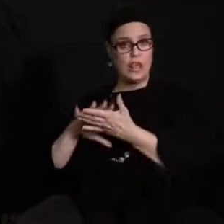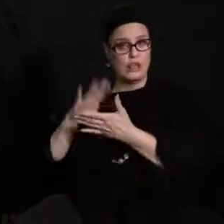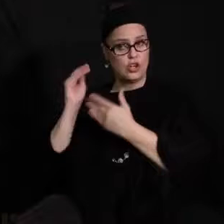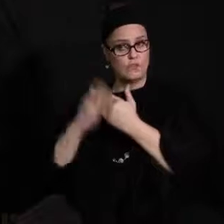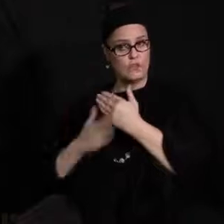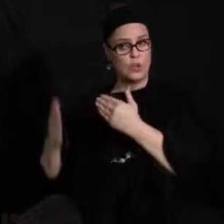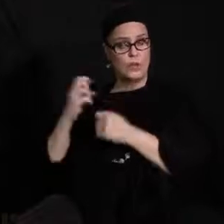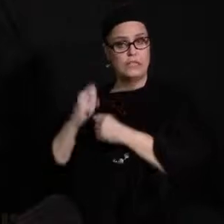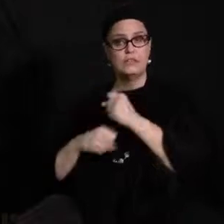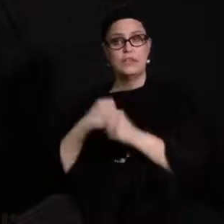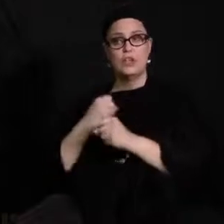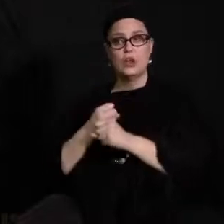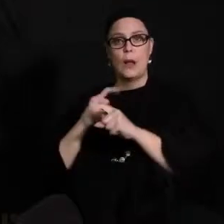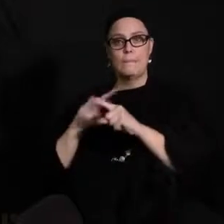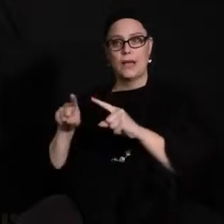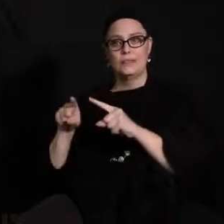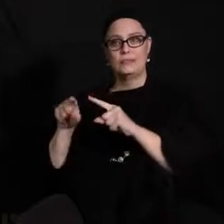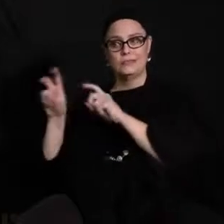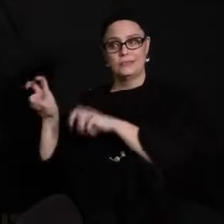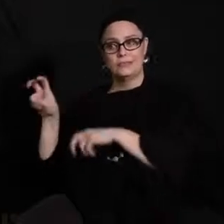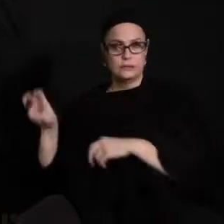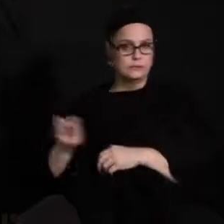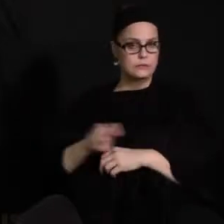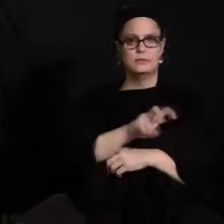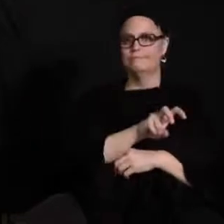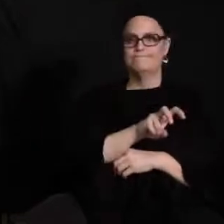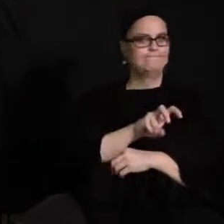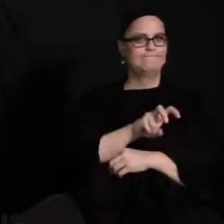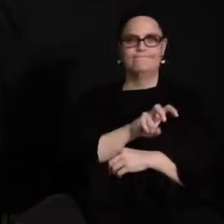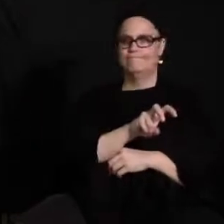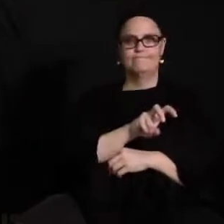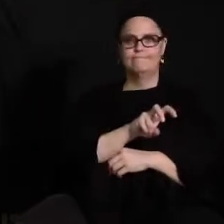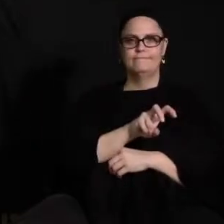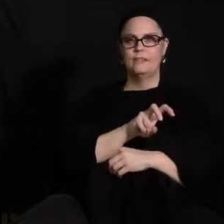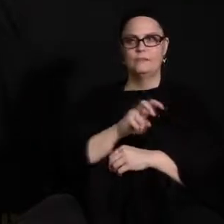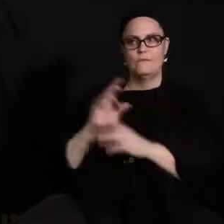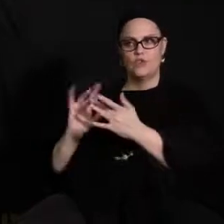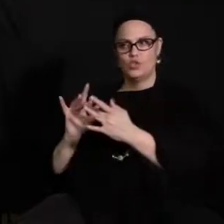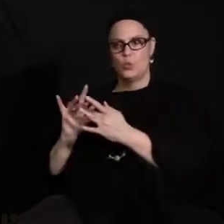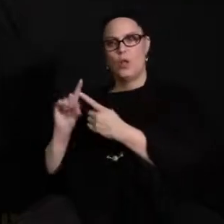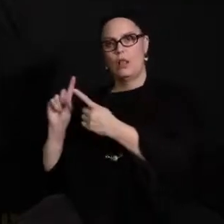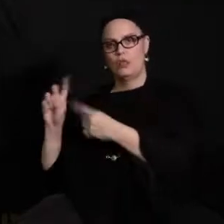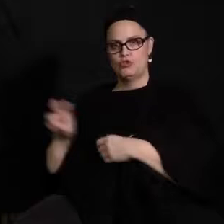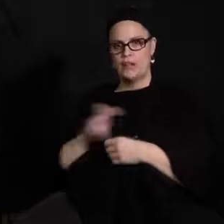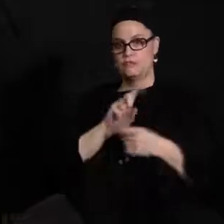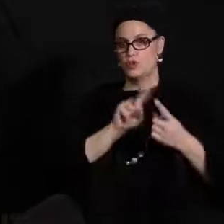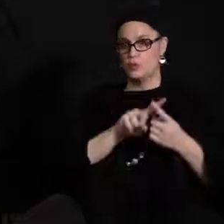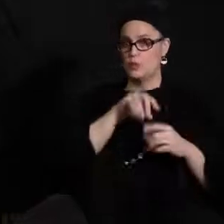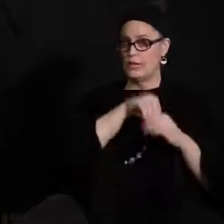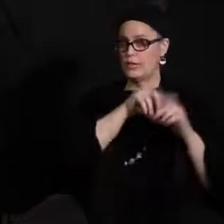the rest of the year but we will not be able to move students into in-person after the march 11th date